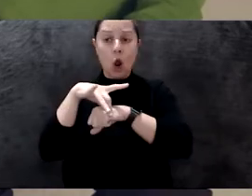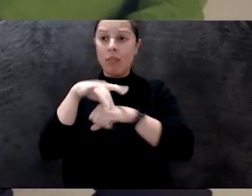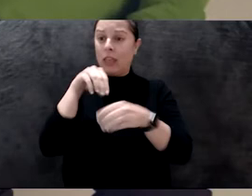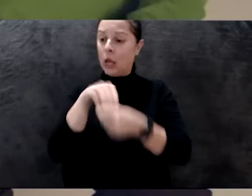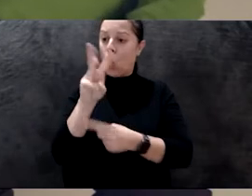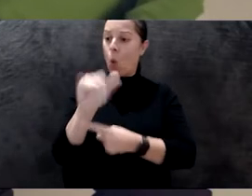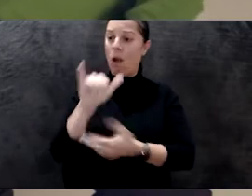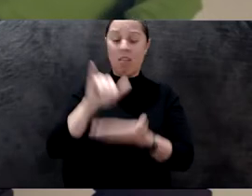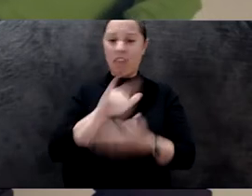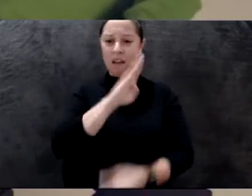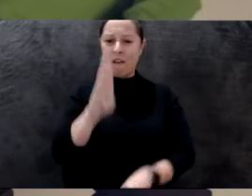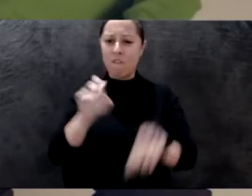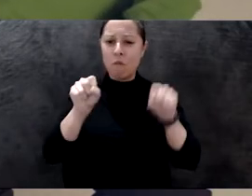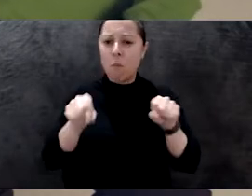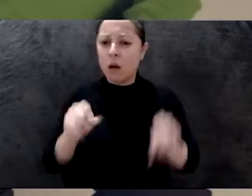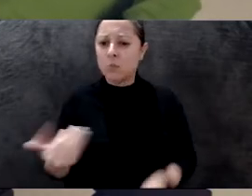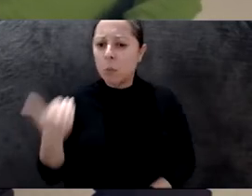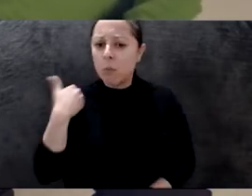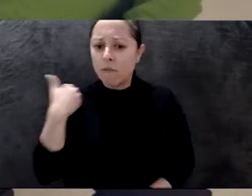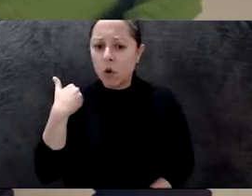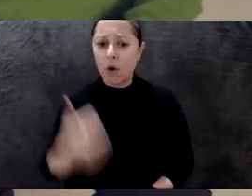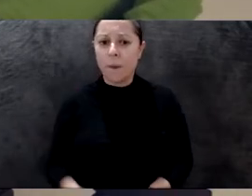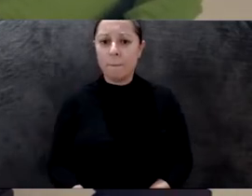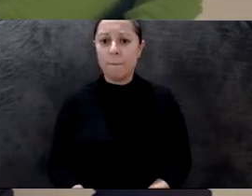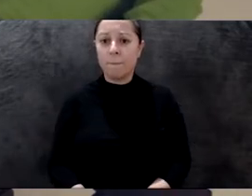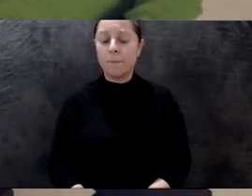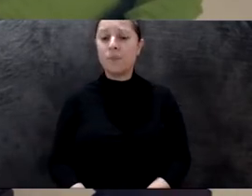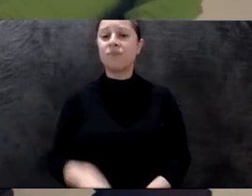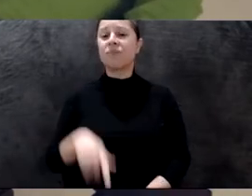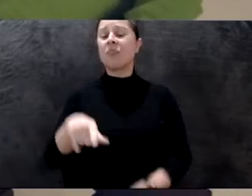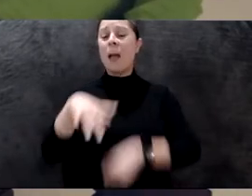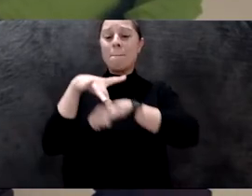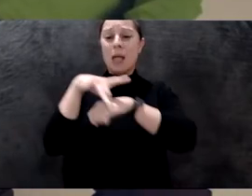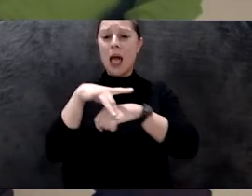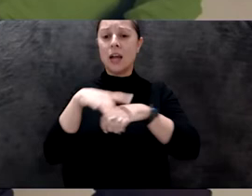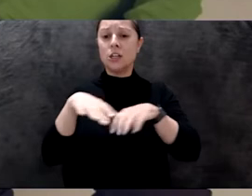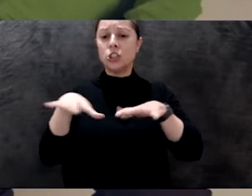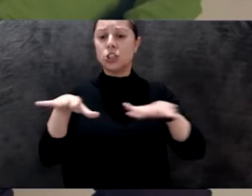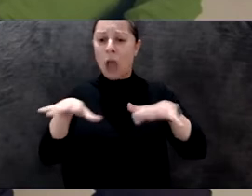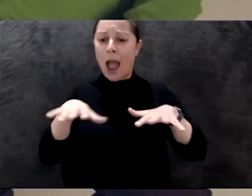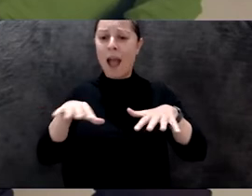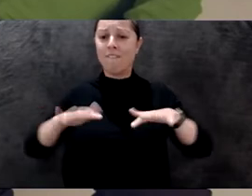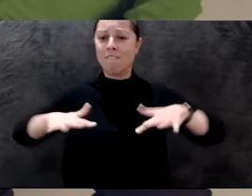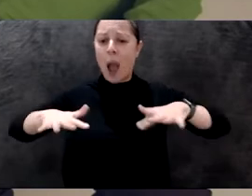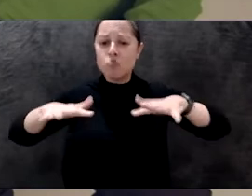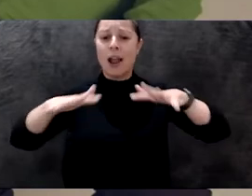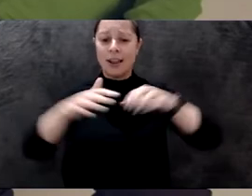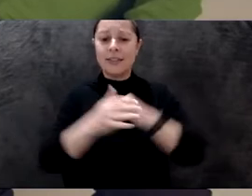every planet shakes and vibrate at different rhythms, right? And many astrophysicists